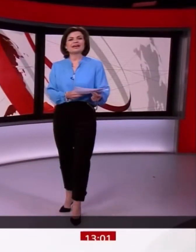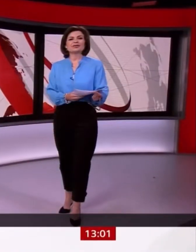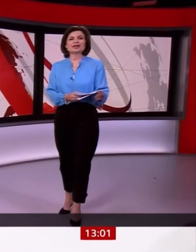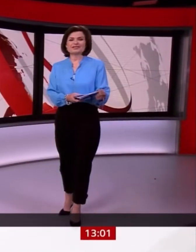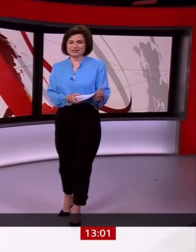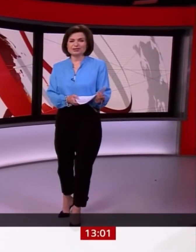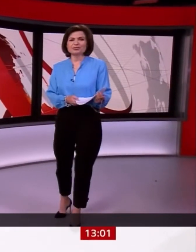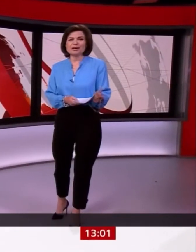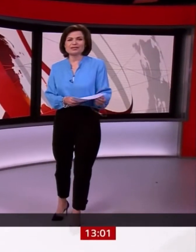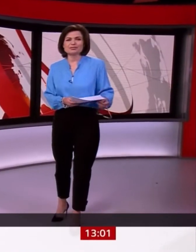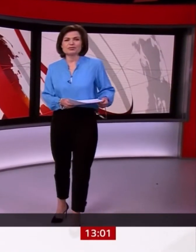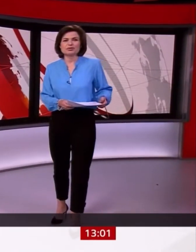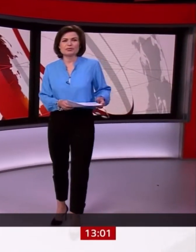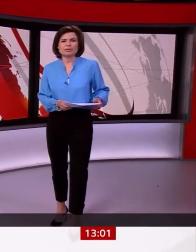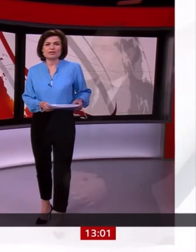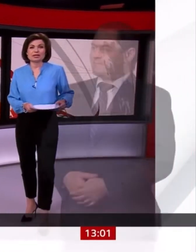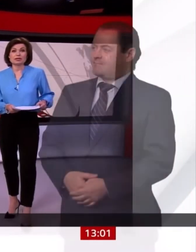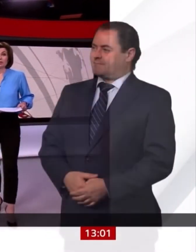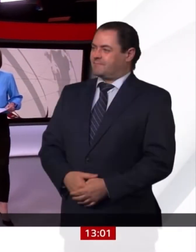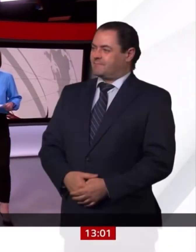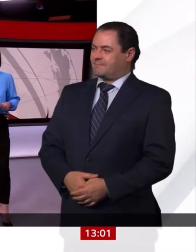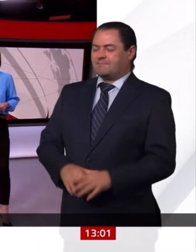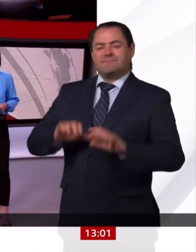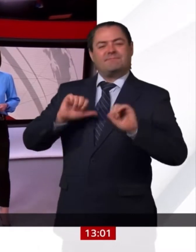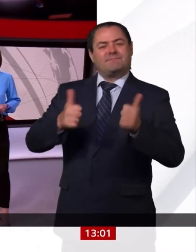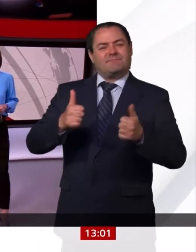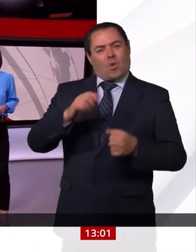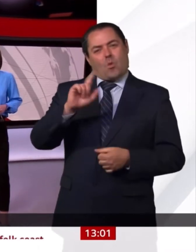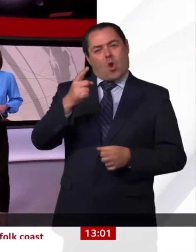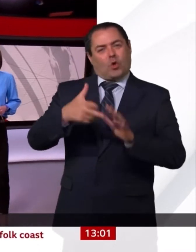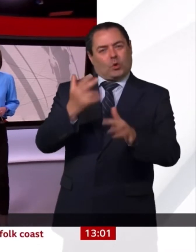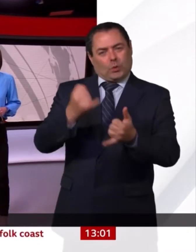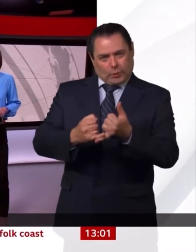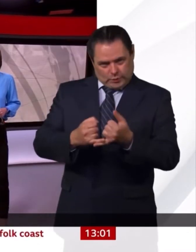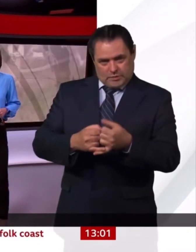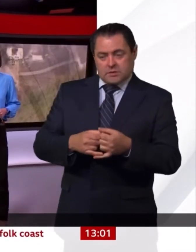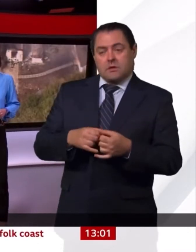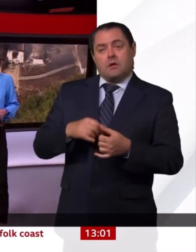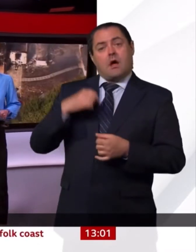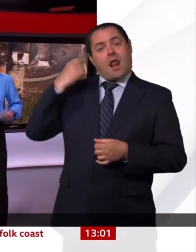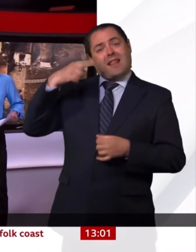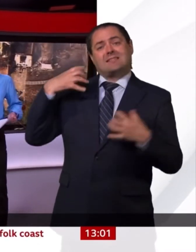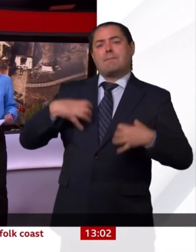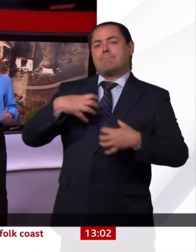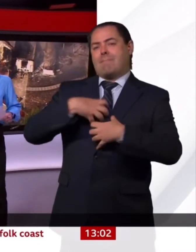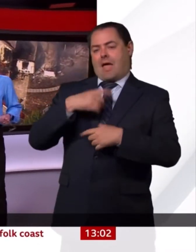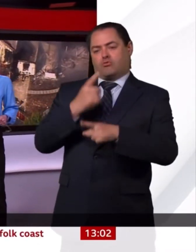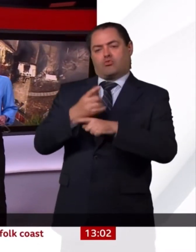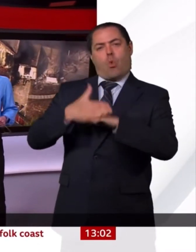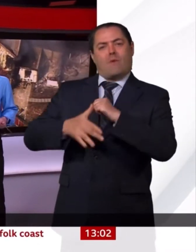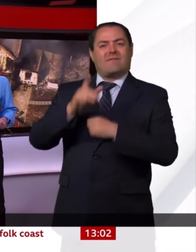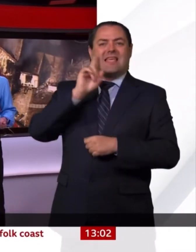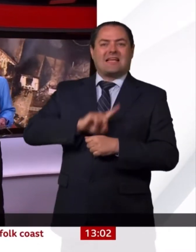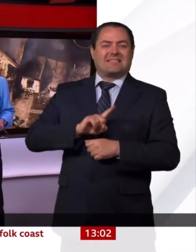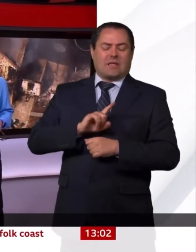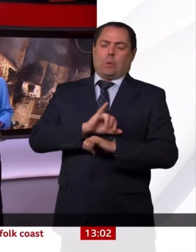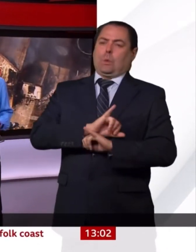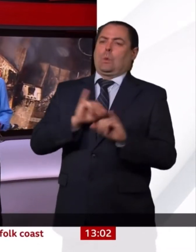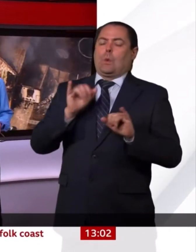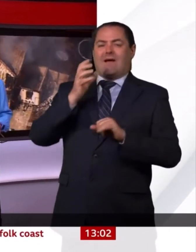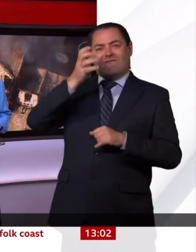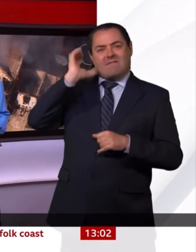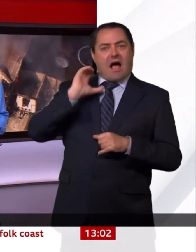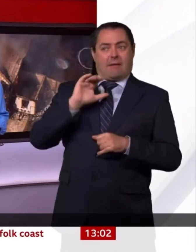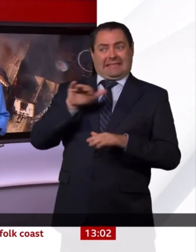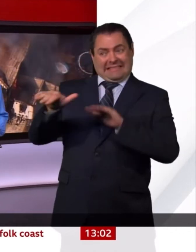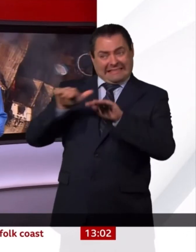Hello, good afternoon. Welcome to the BBC News at 1. The Mayor of London says yesterday was the busiest day for the